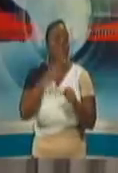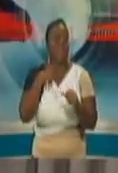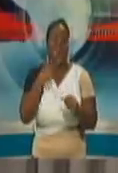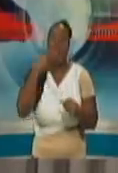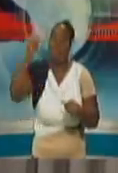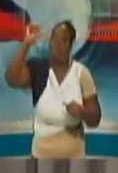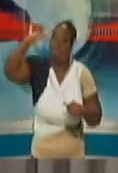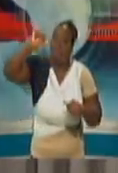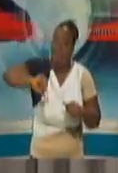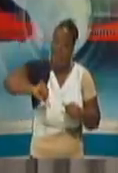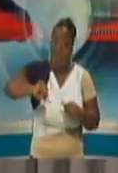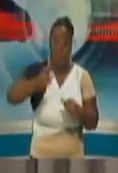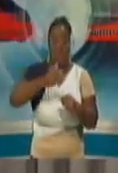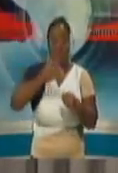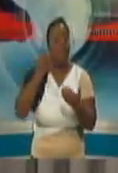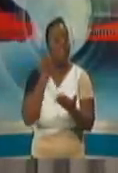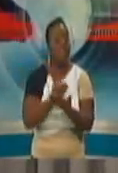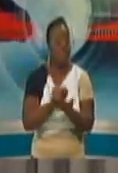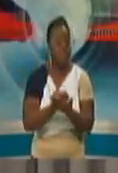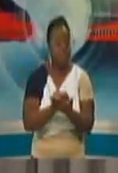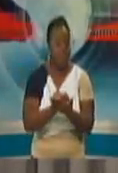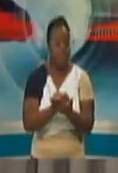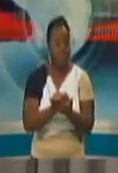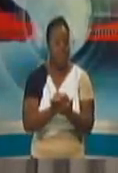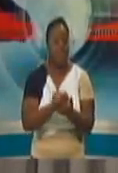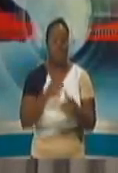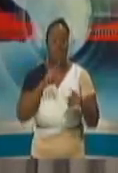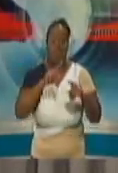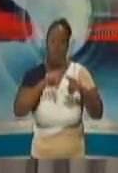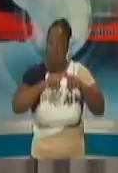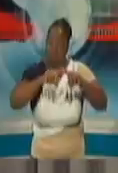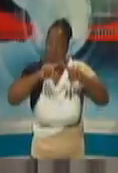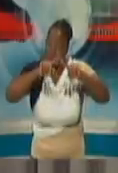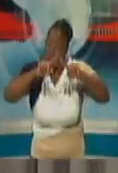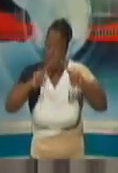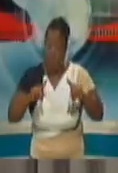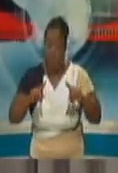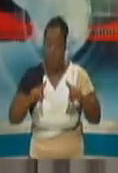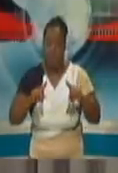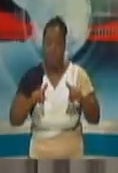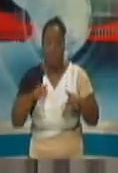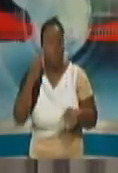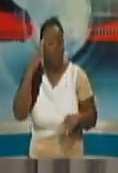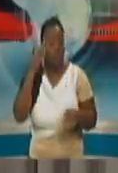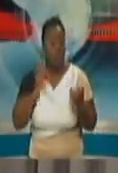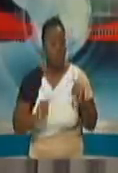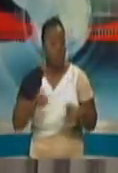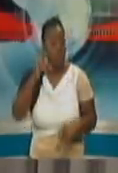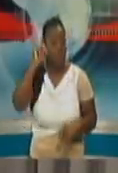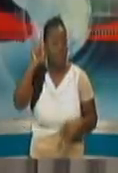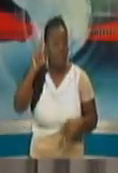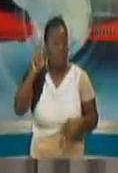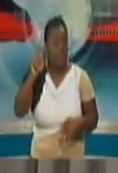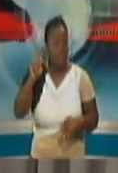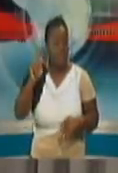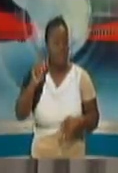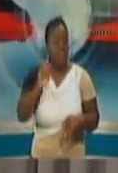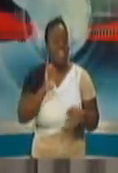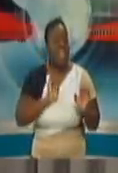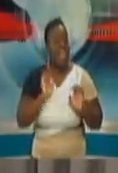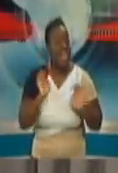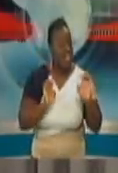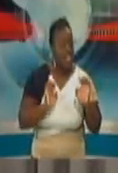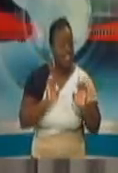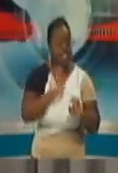that, we have been talking about diversification. Let us realize that Trinidad and Tobago is an energy province and we will remain an energy